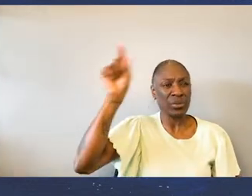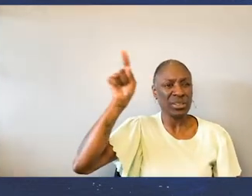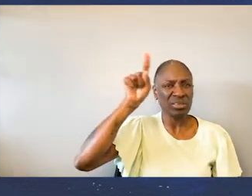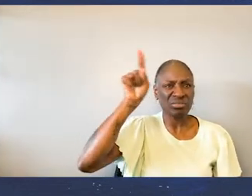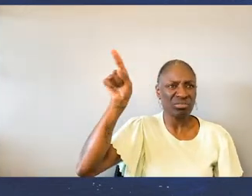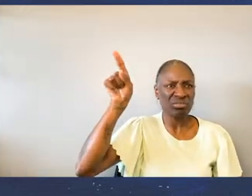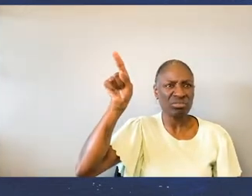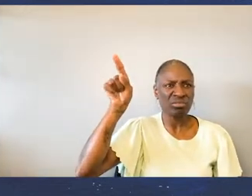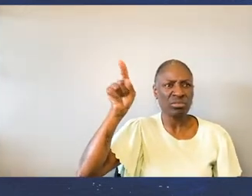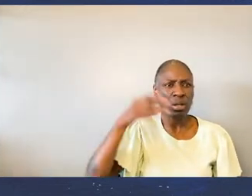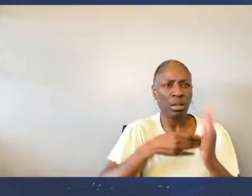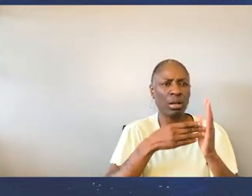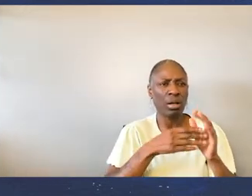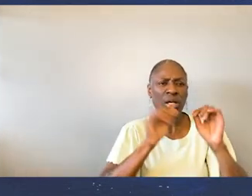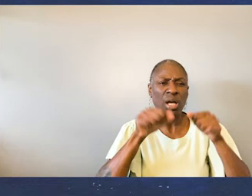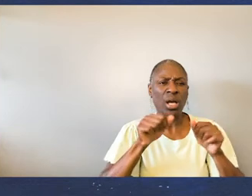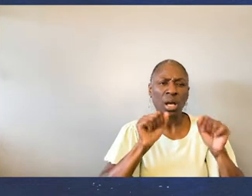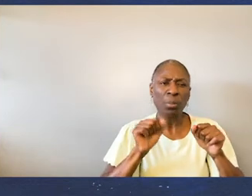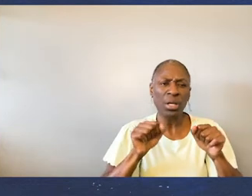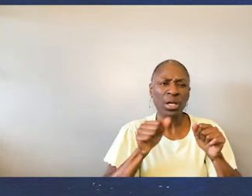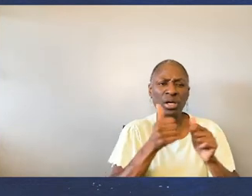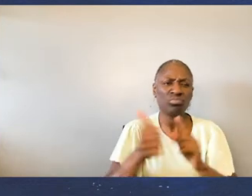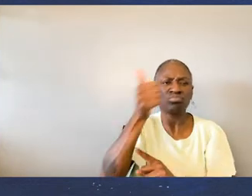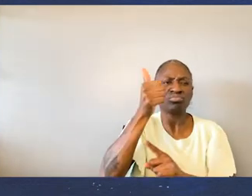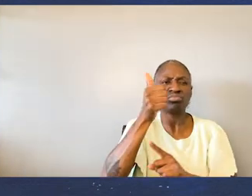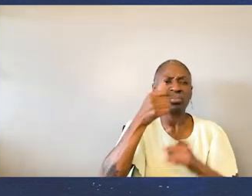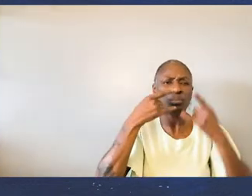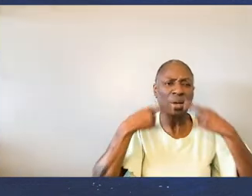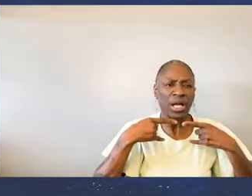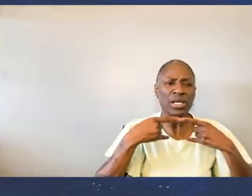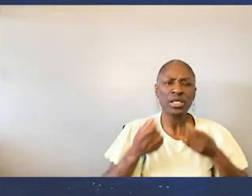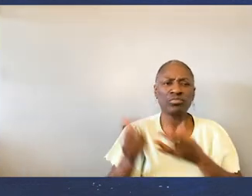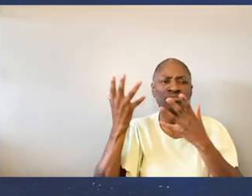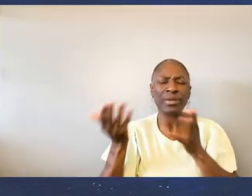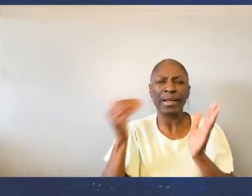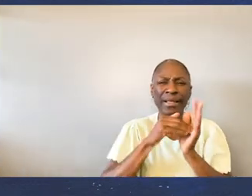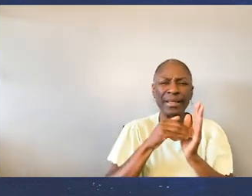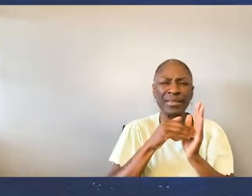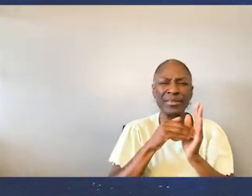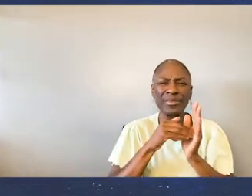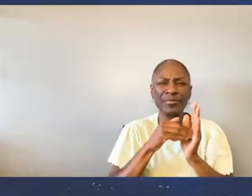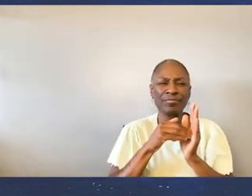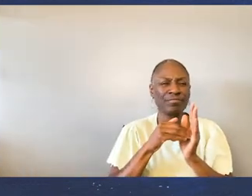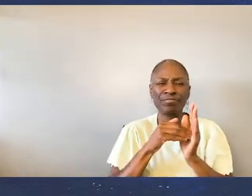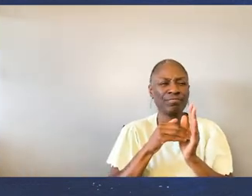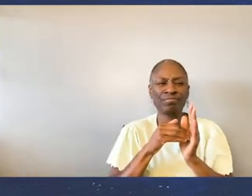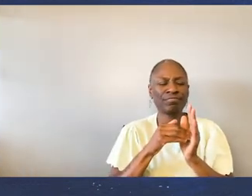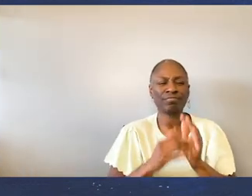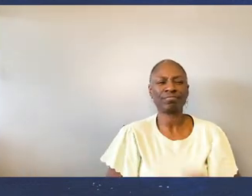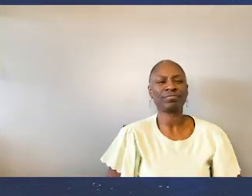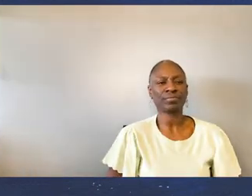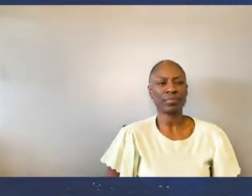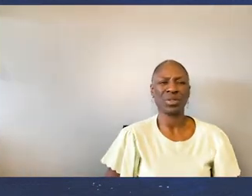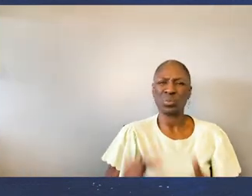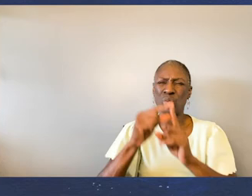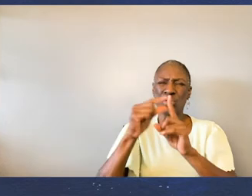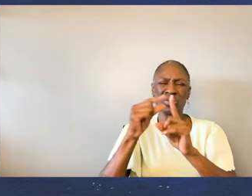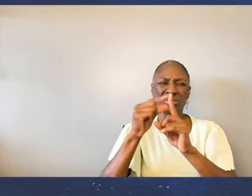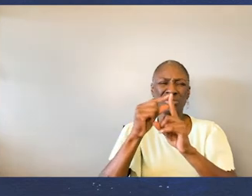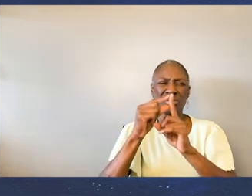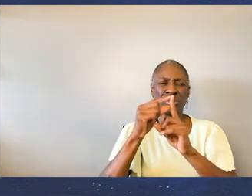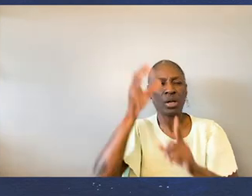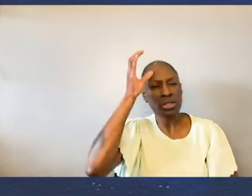I'm really disappointed But not surprised At the CDC's Ableist decision To get rid of masks